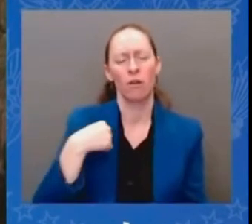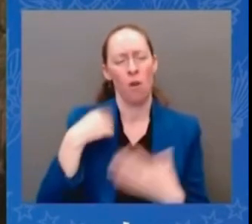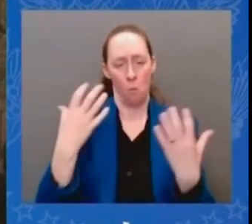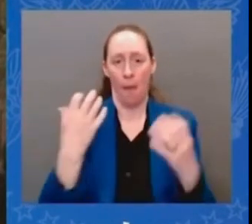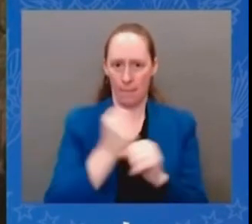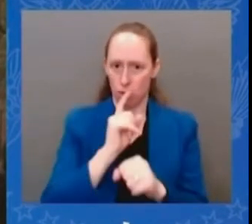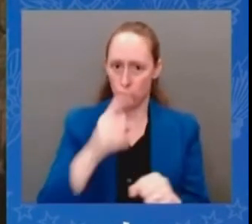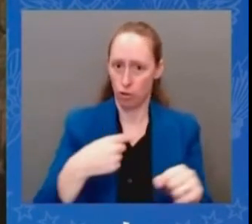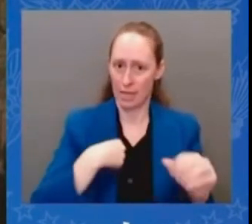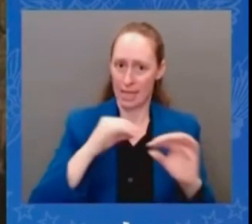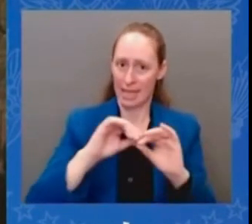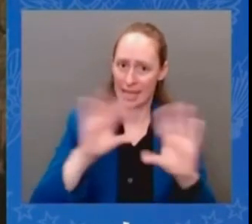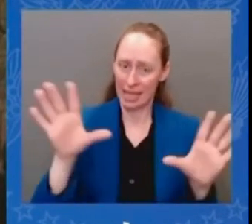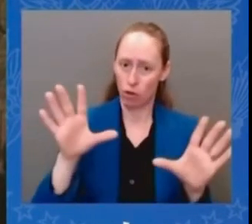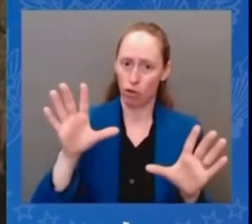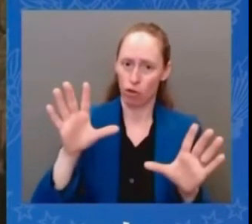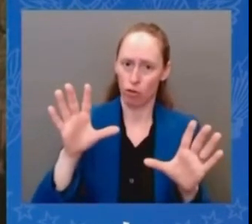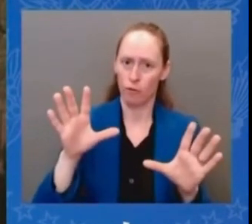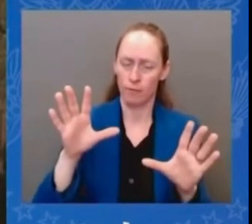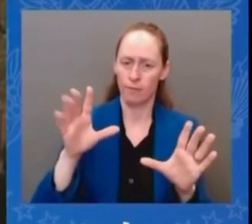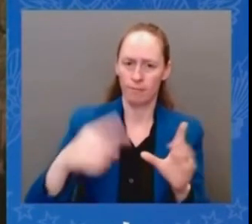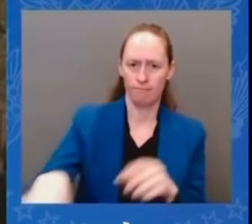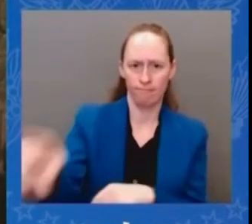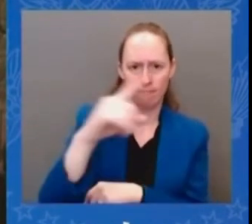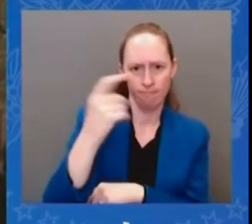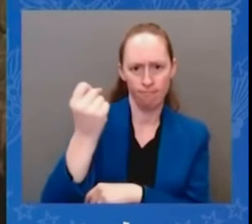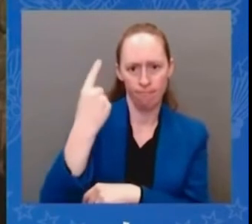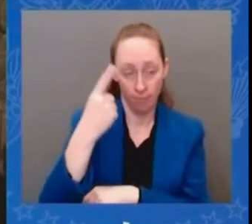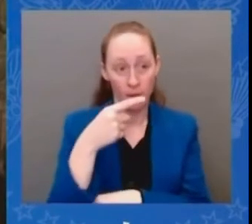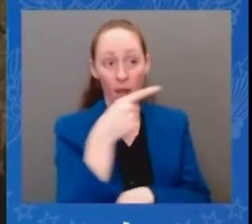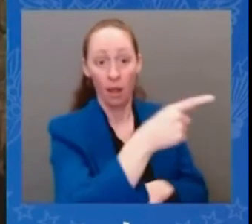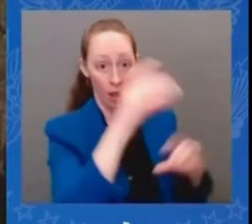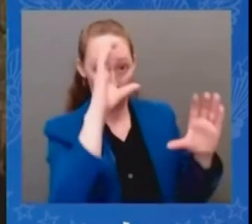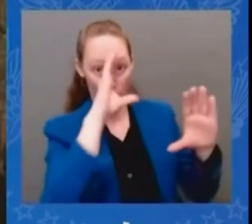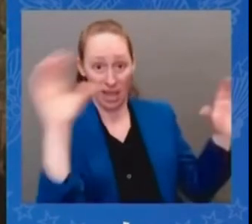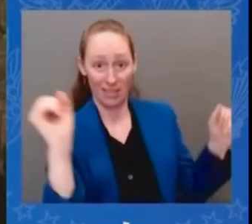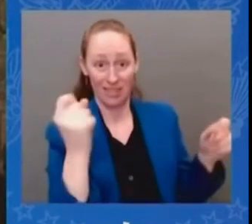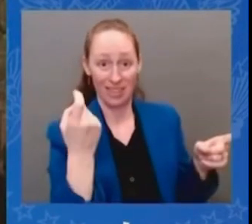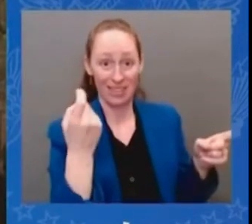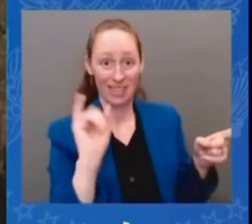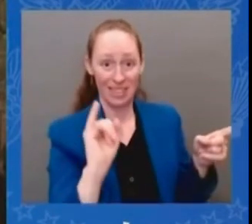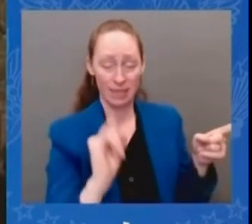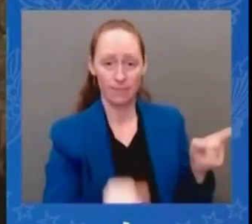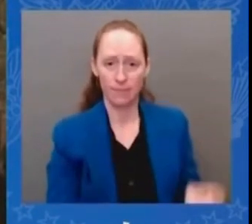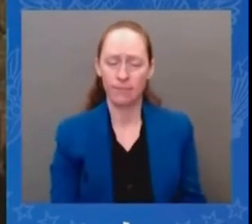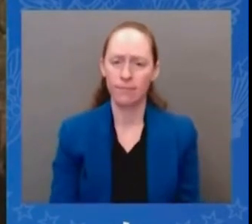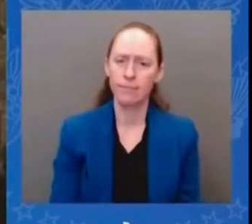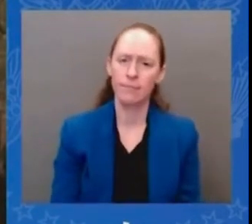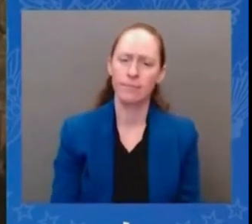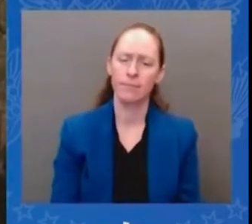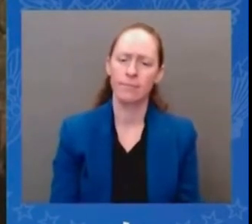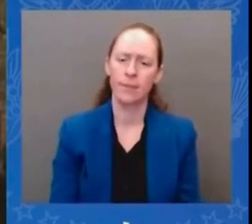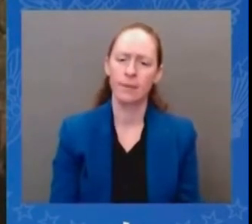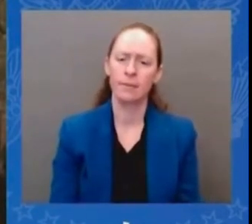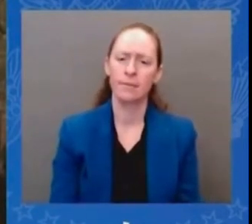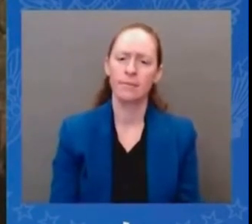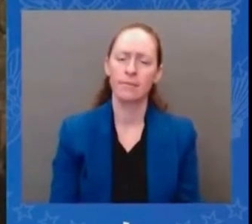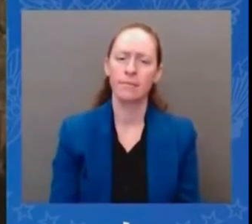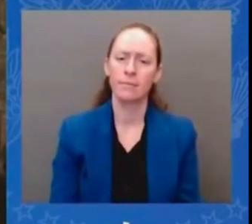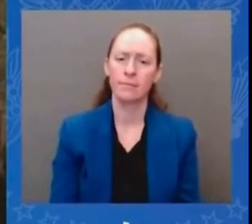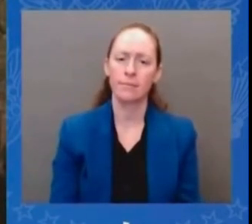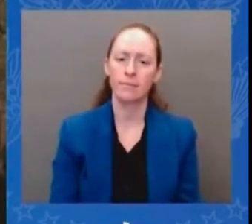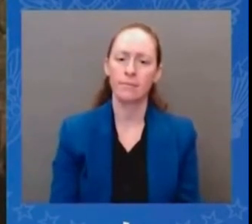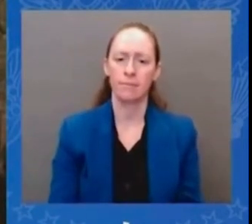what i say and i say what i mean so there's no misunderstanding that's the biggest concern is i have is a